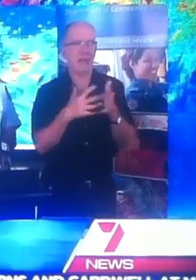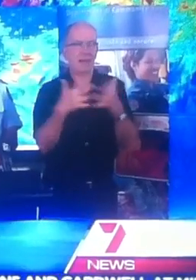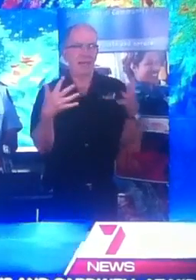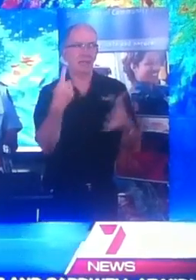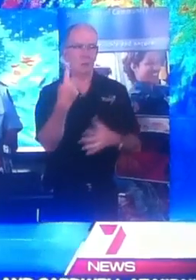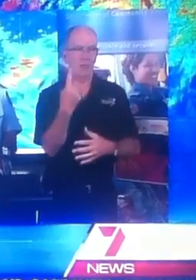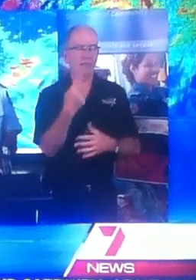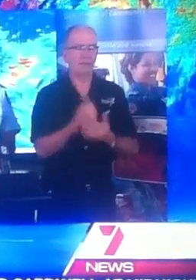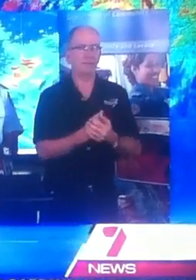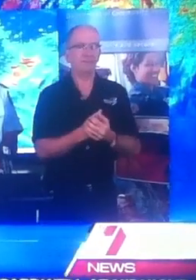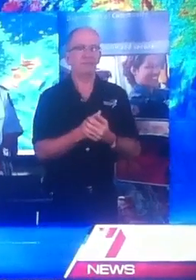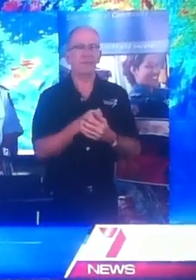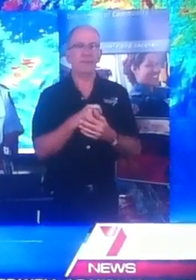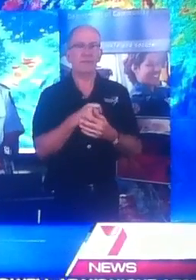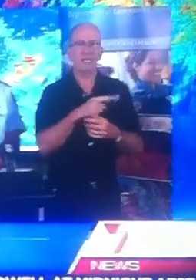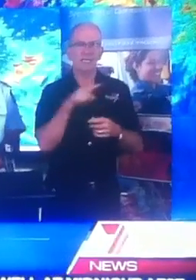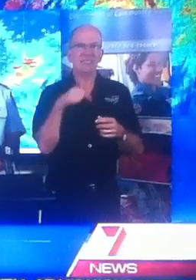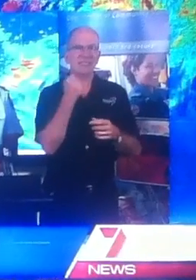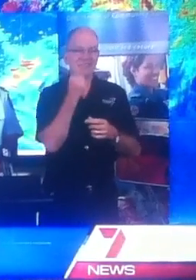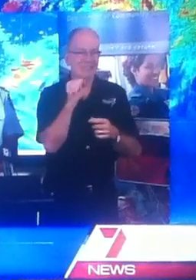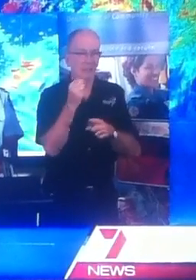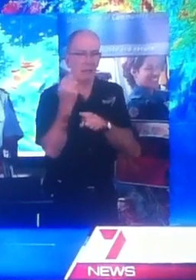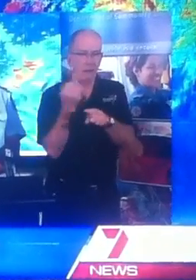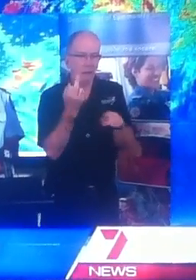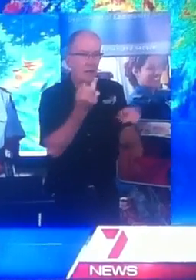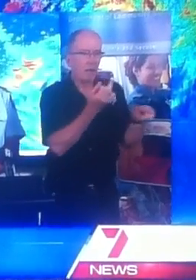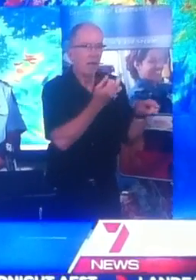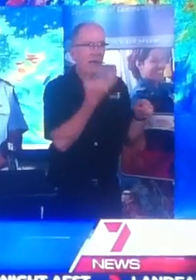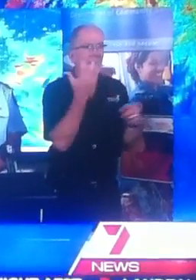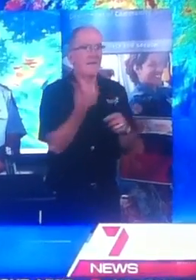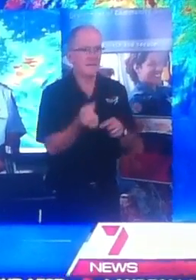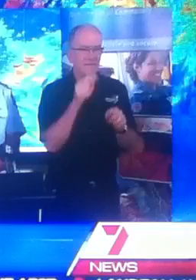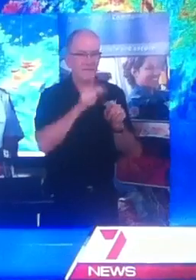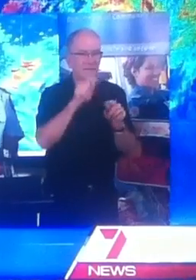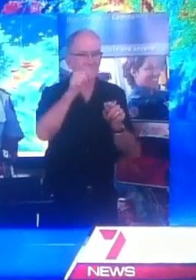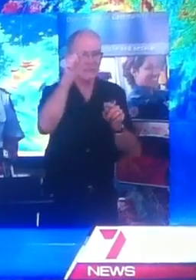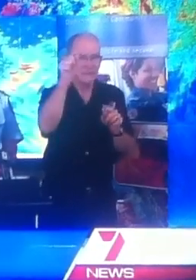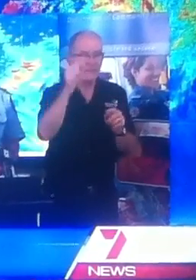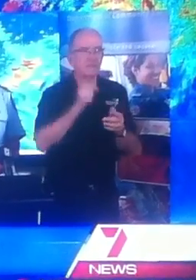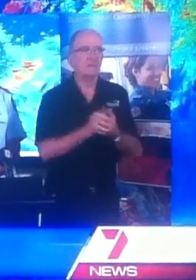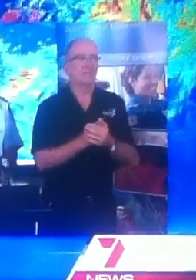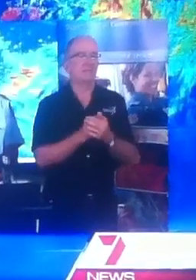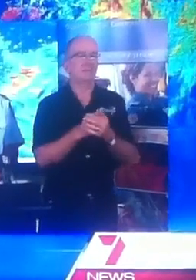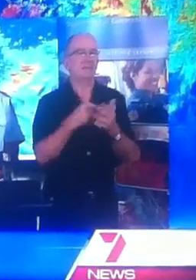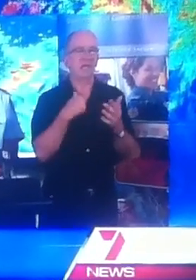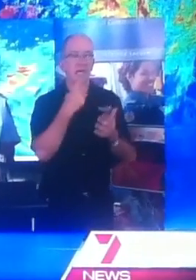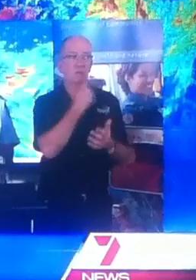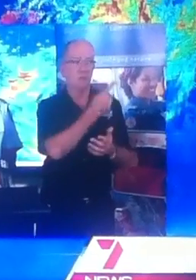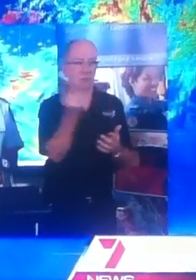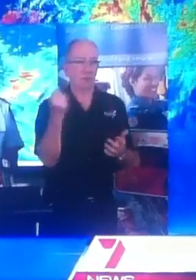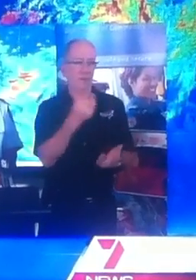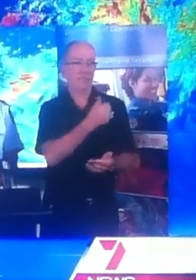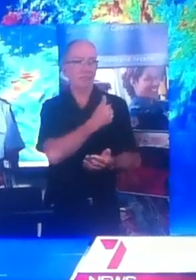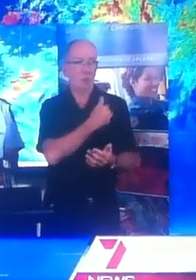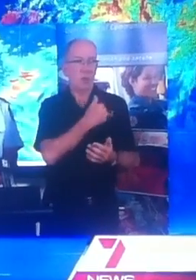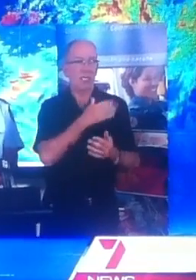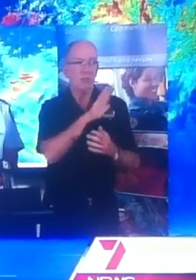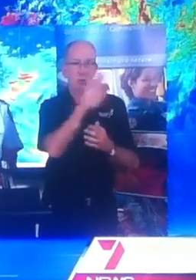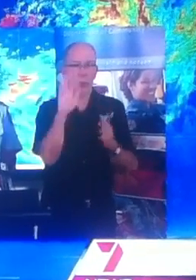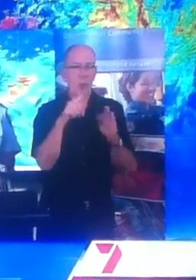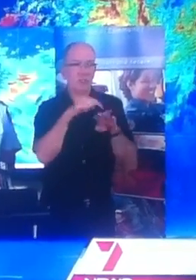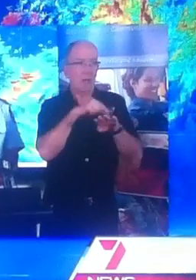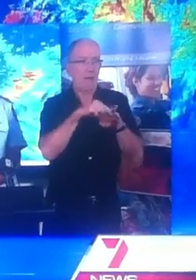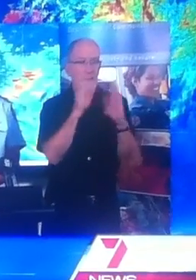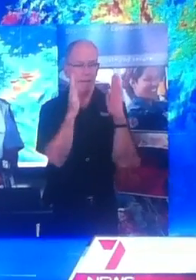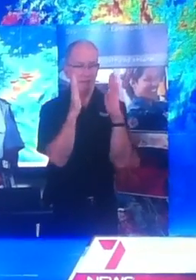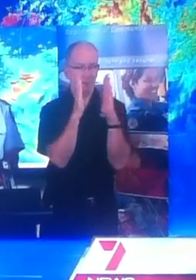There is still some spare capacity in some of these centres and I said this morning the window is still open and closing.